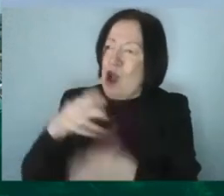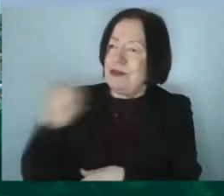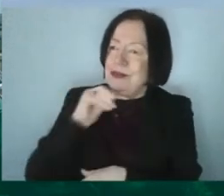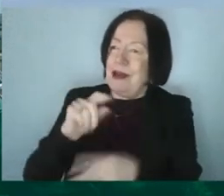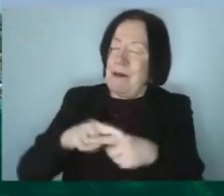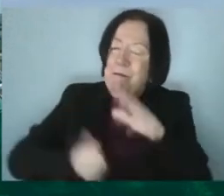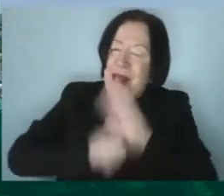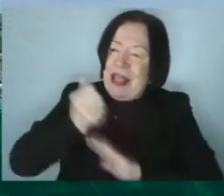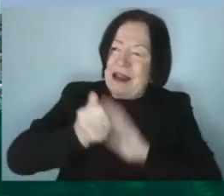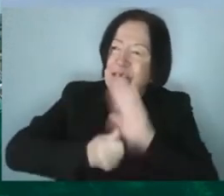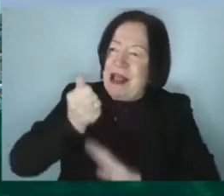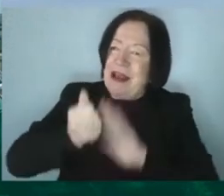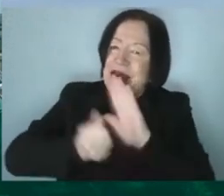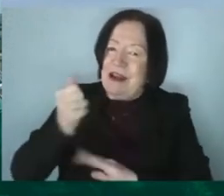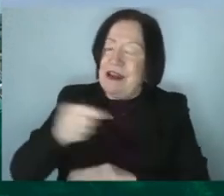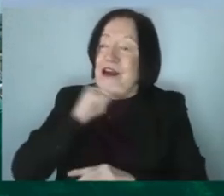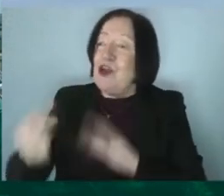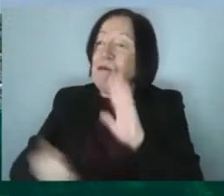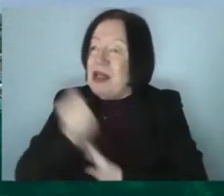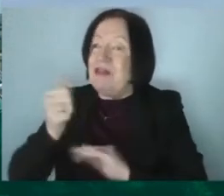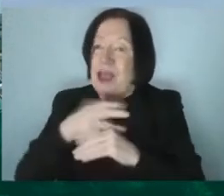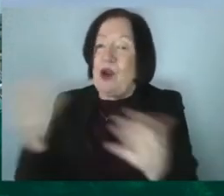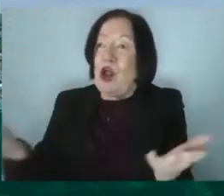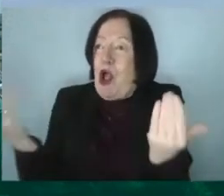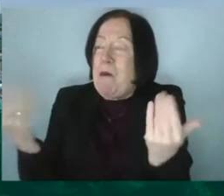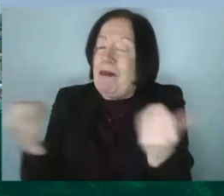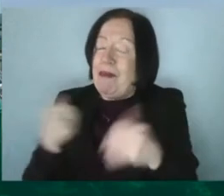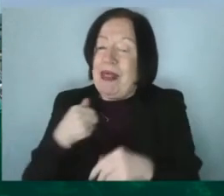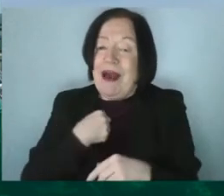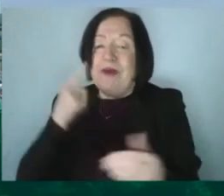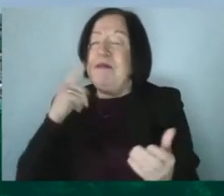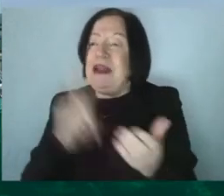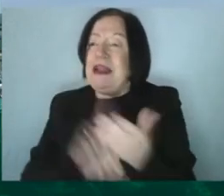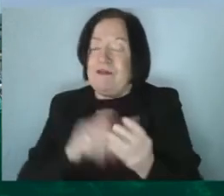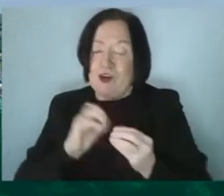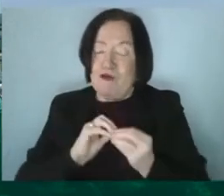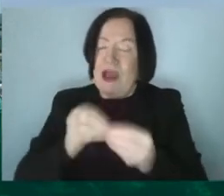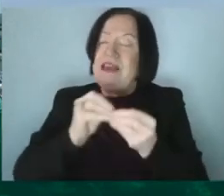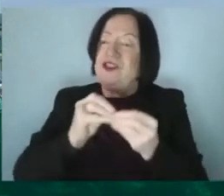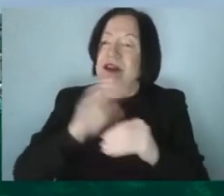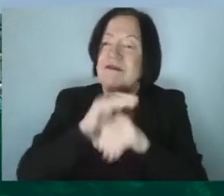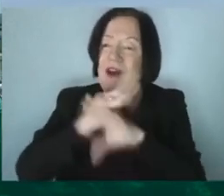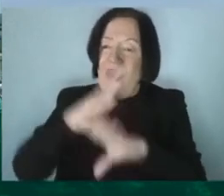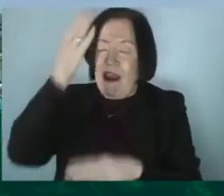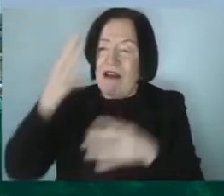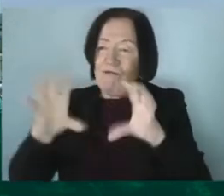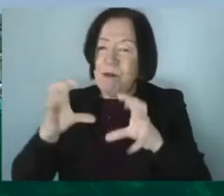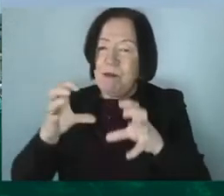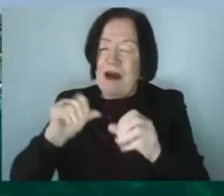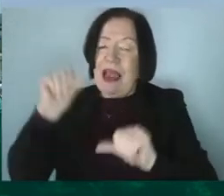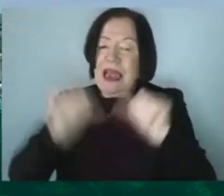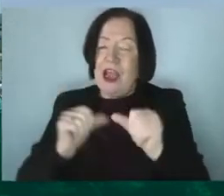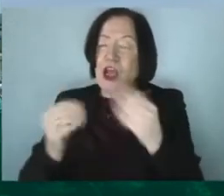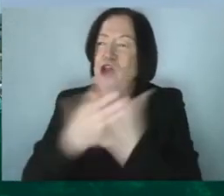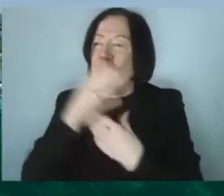and you build it they will say you build it they will come and i honestly believe the creation of an all-earned football league where we get young people